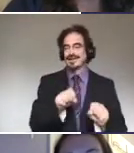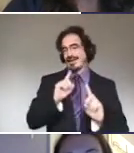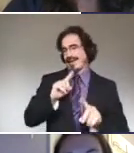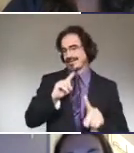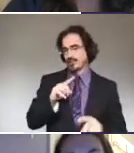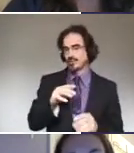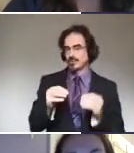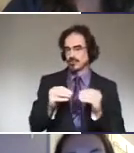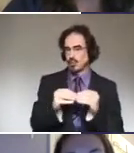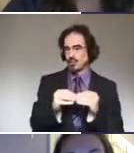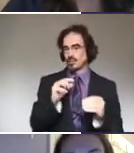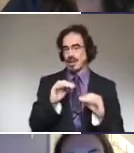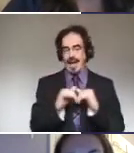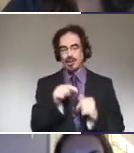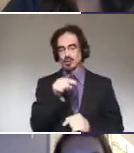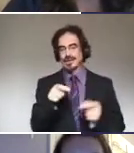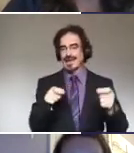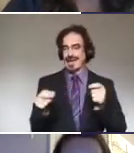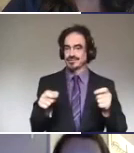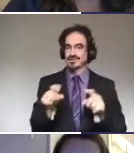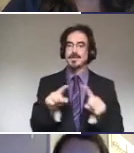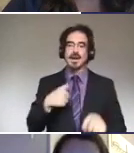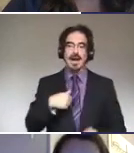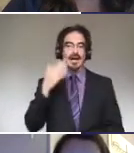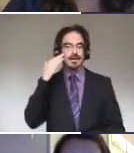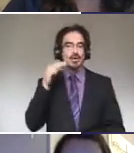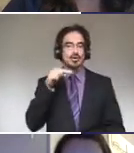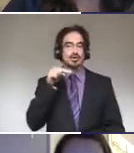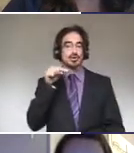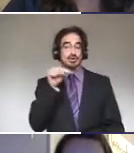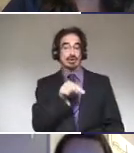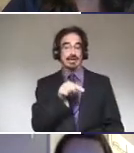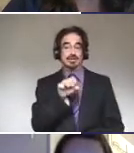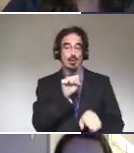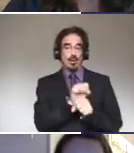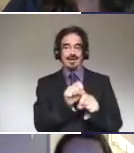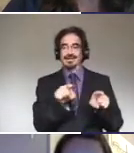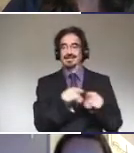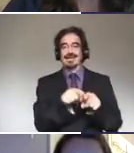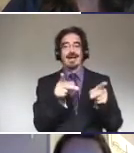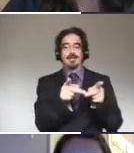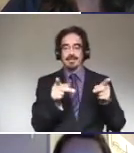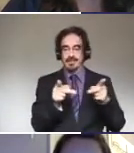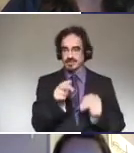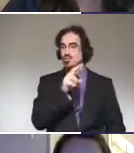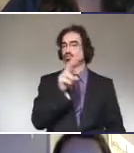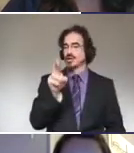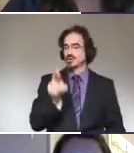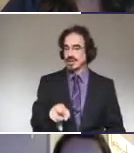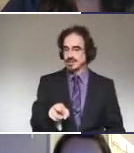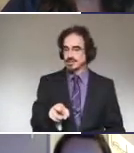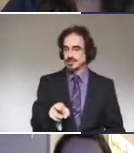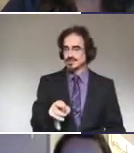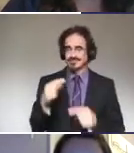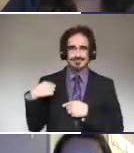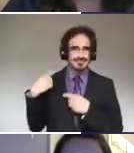for you about how she handles that. But I know she's been working at the same place. Um, it is in Rochester over a decade,